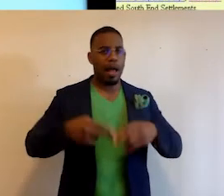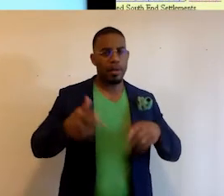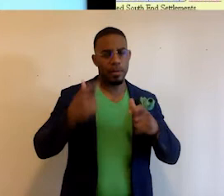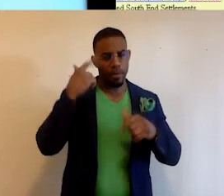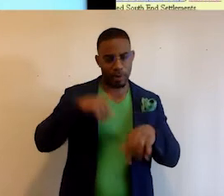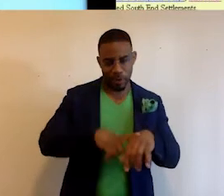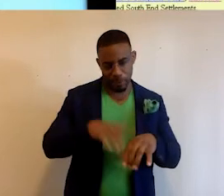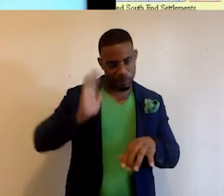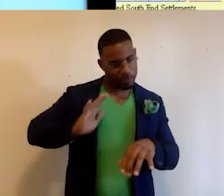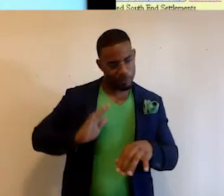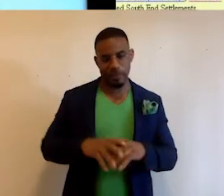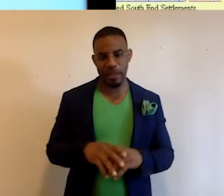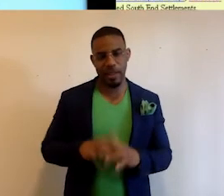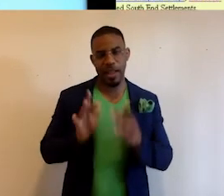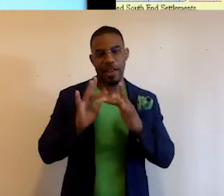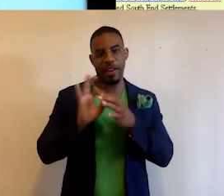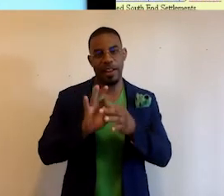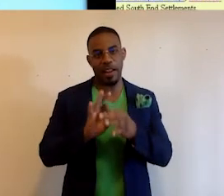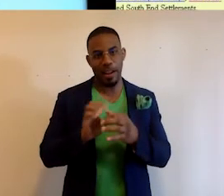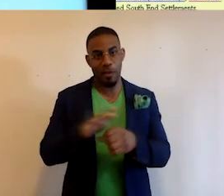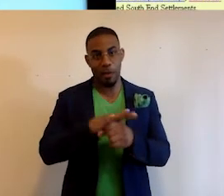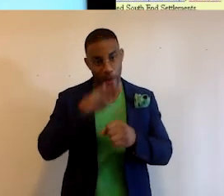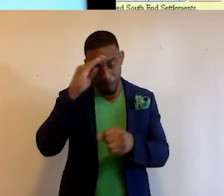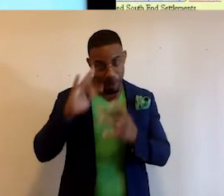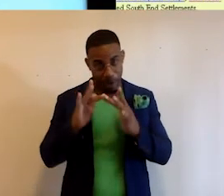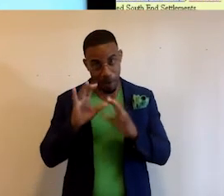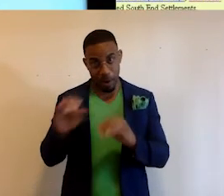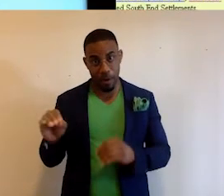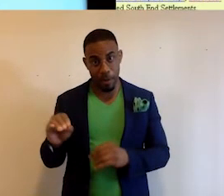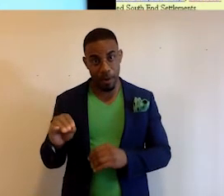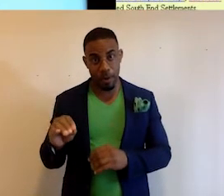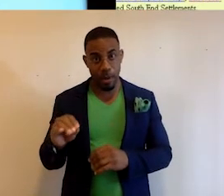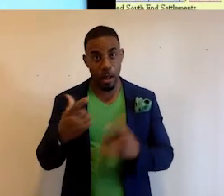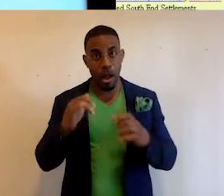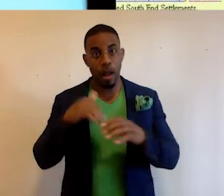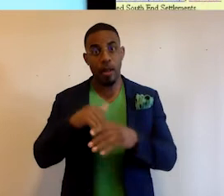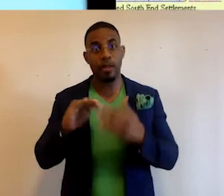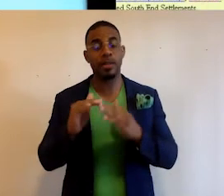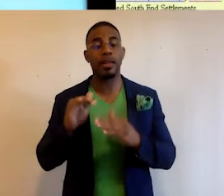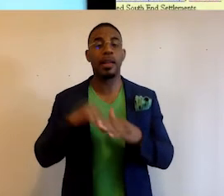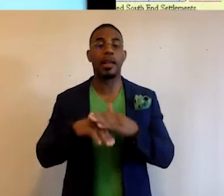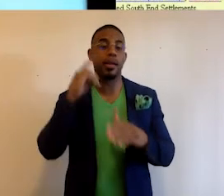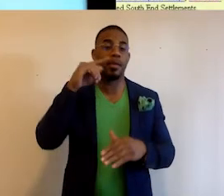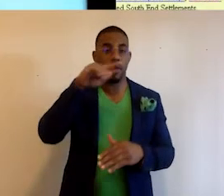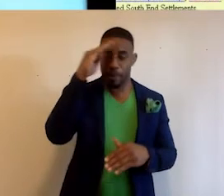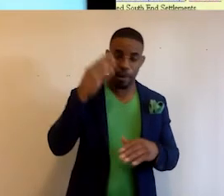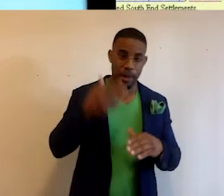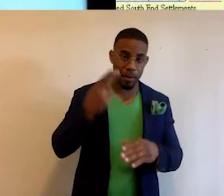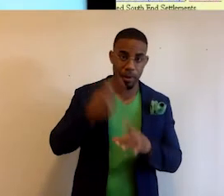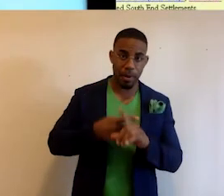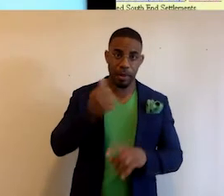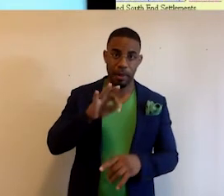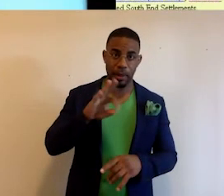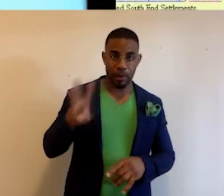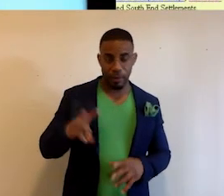for the time at least, internet connection of a local Black networking company, and we launched Inner City Access for Black History Month 1996.